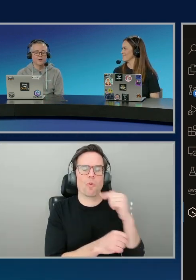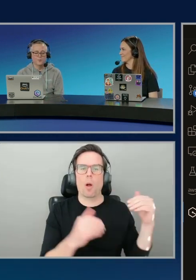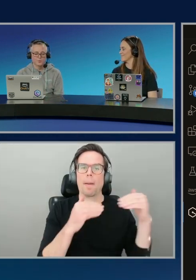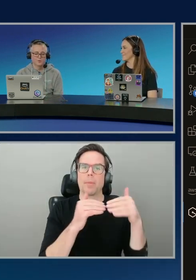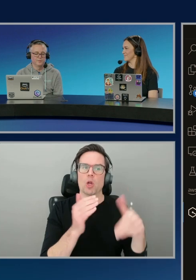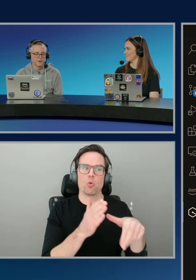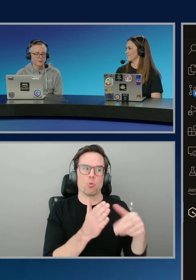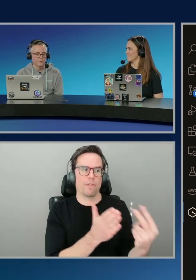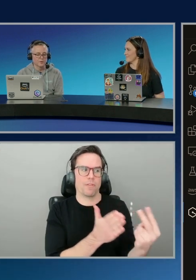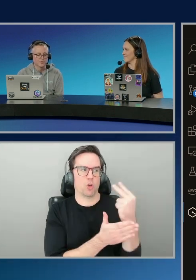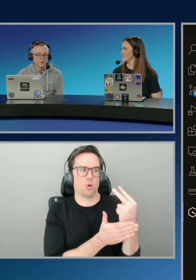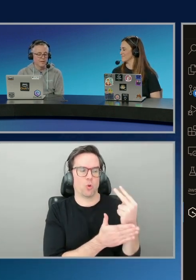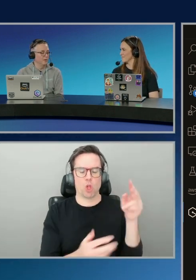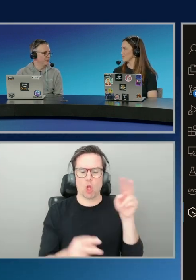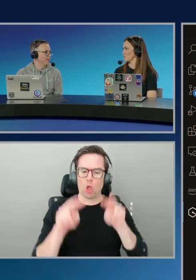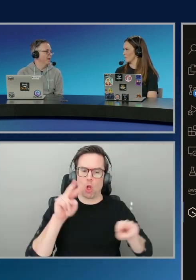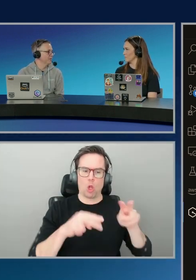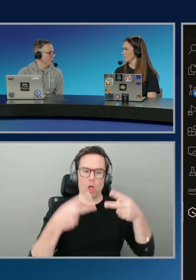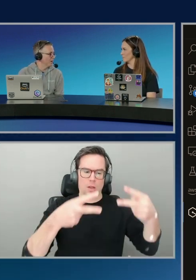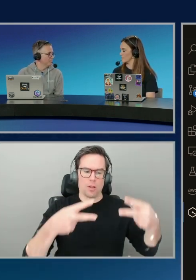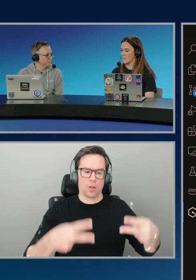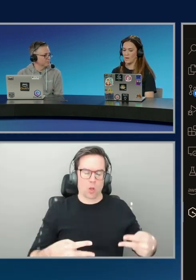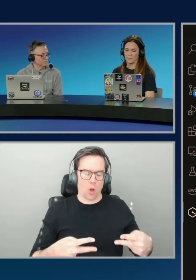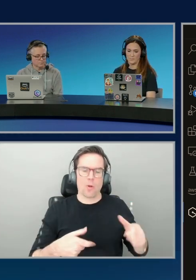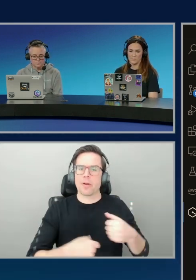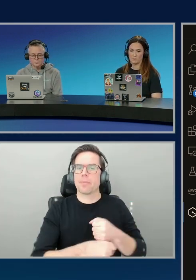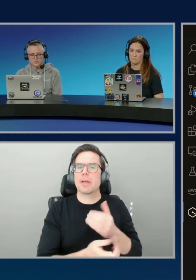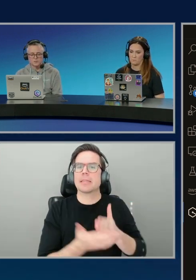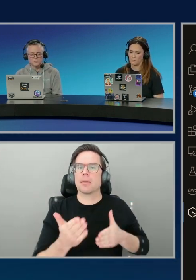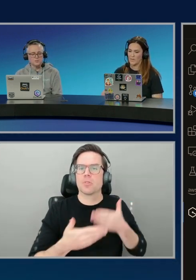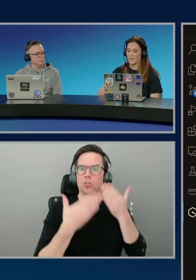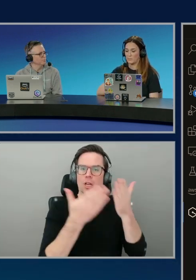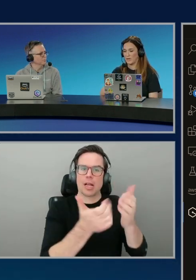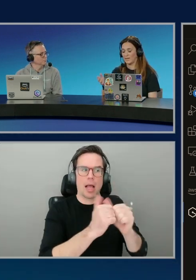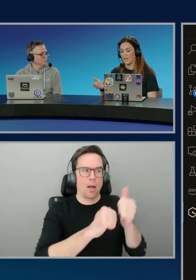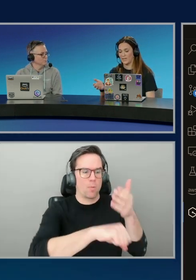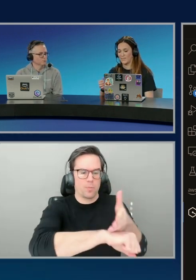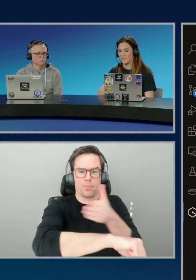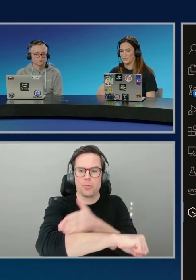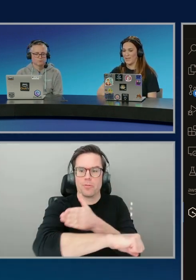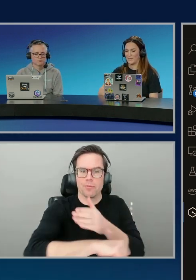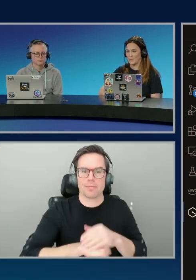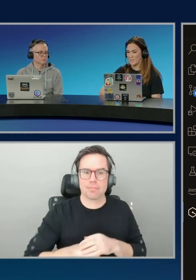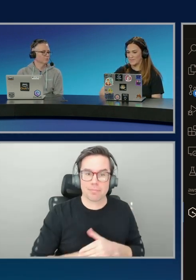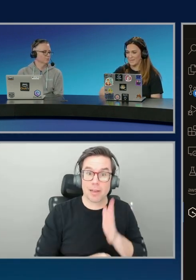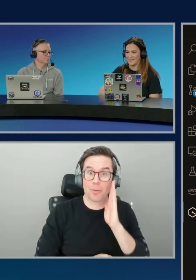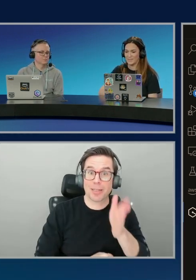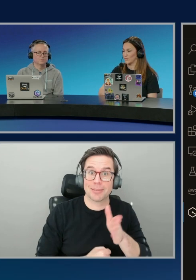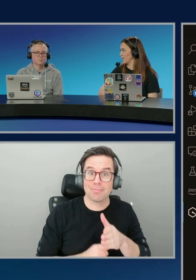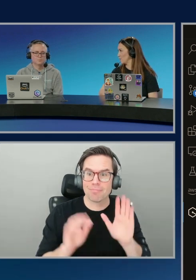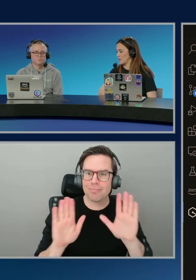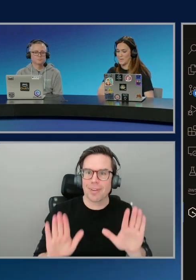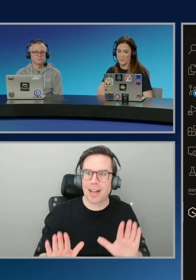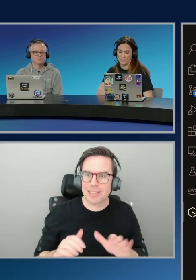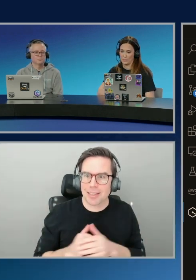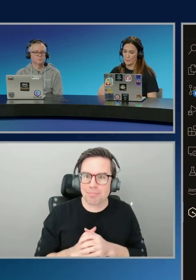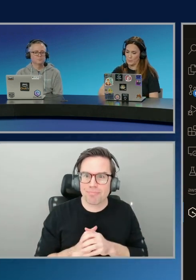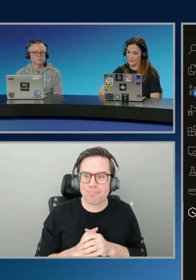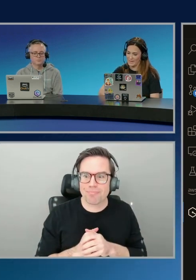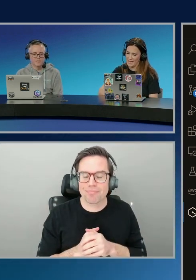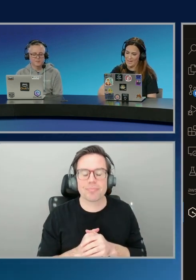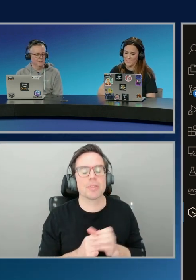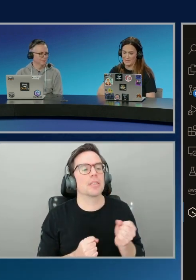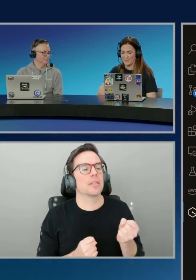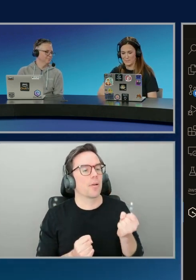about how to improve the code. And it'll do that as well. Awesome. We're getting a lot of love in the chat there. Everybody's saying that this looks like a really powerful